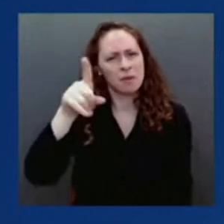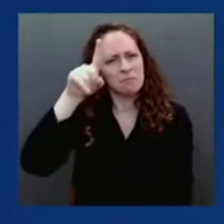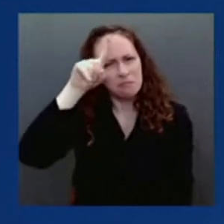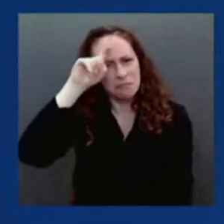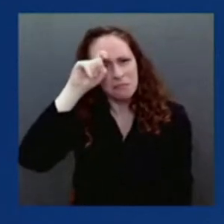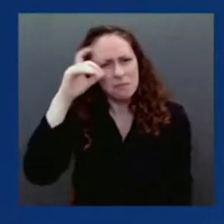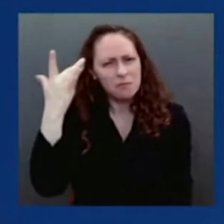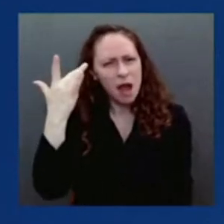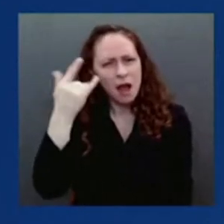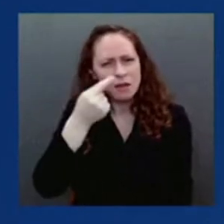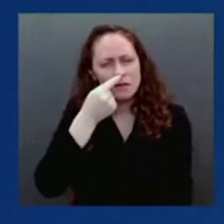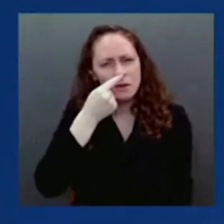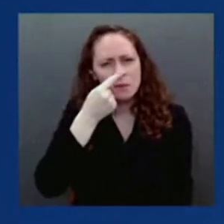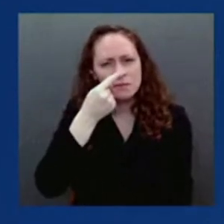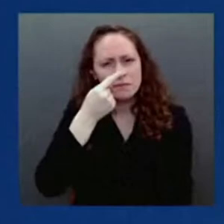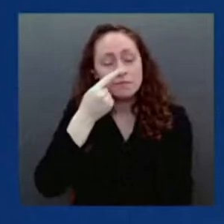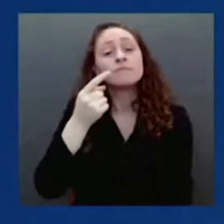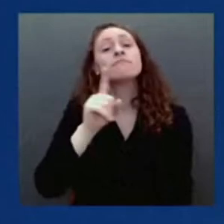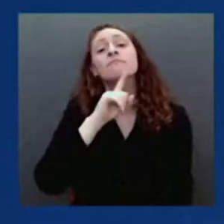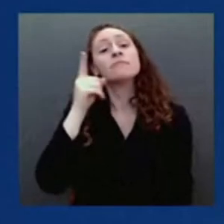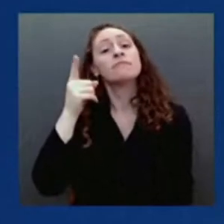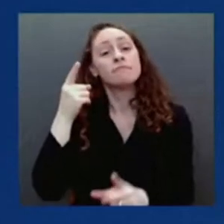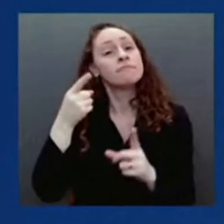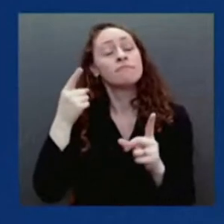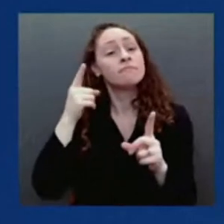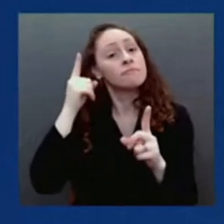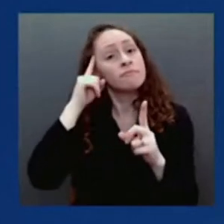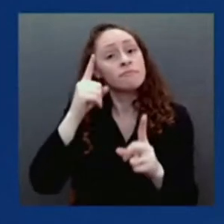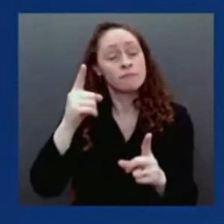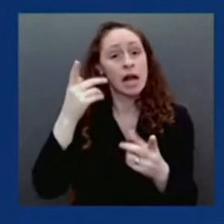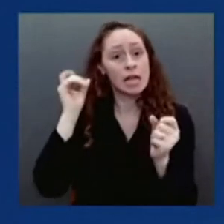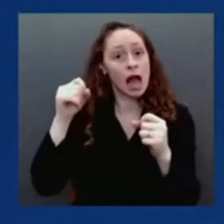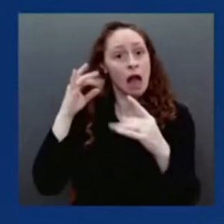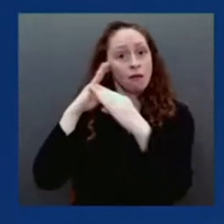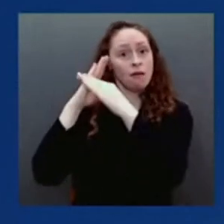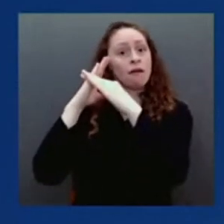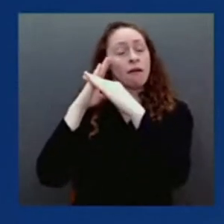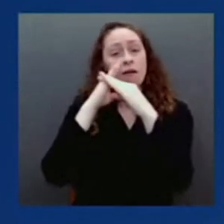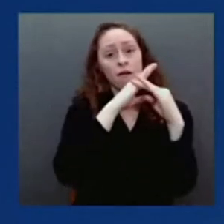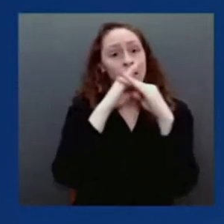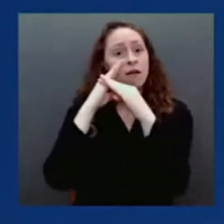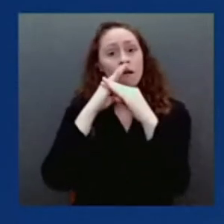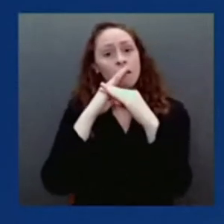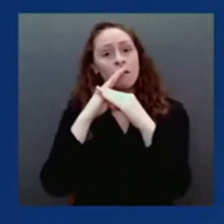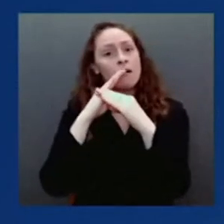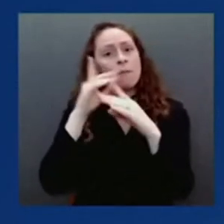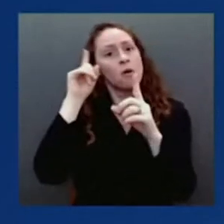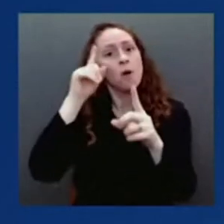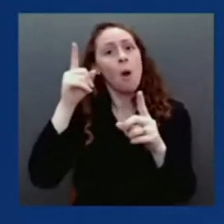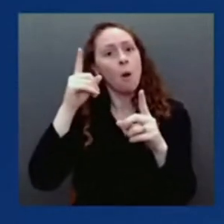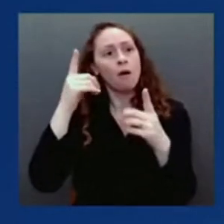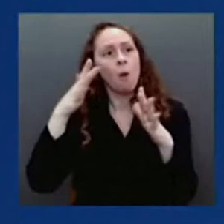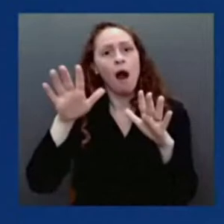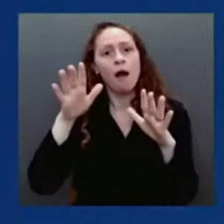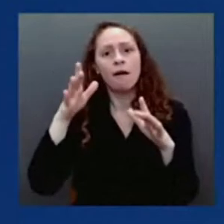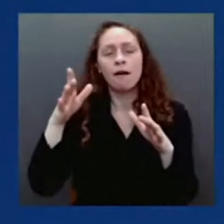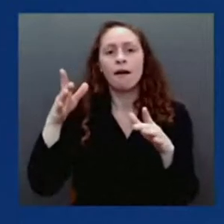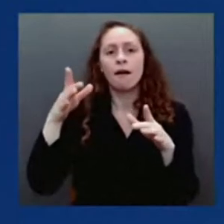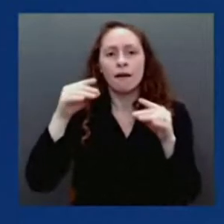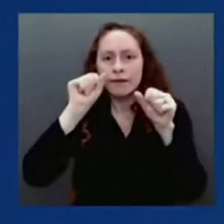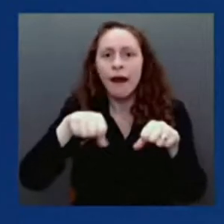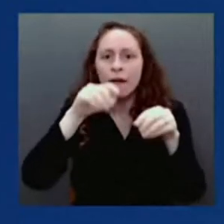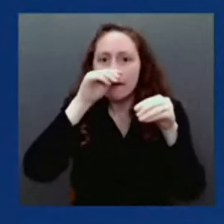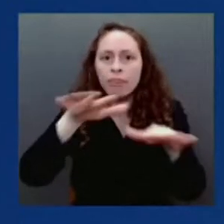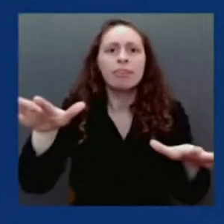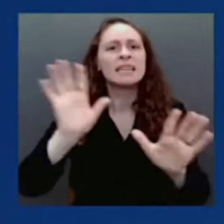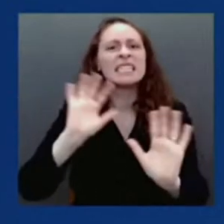that are now currently being produced. Next slide. The final slide is some key points. I don't want anyone